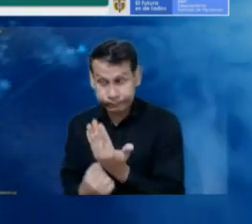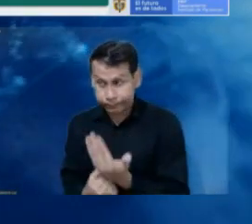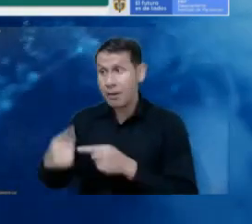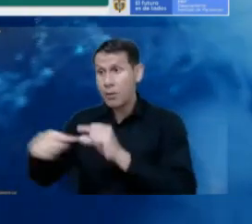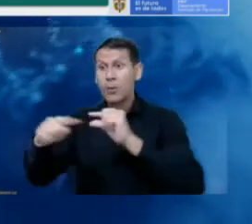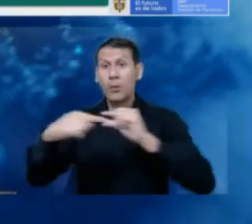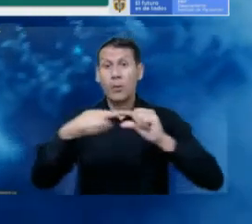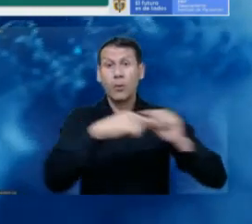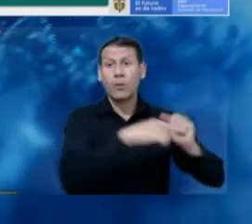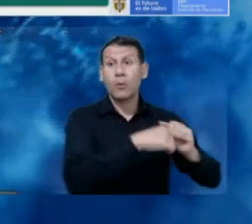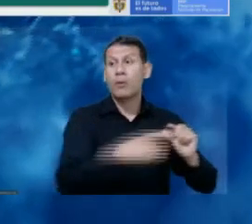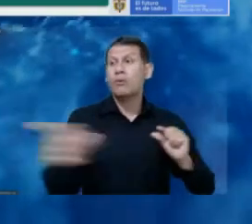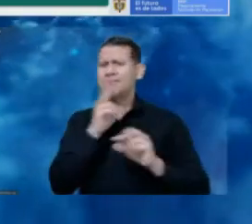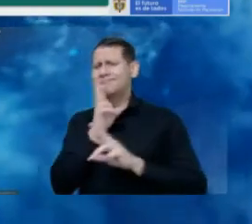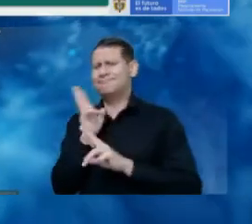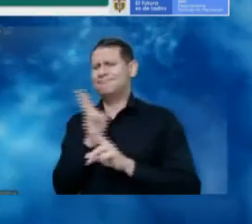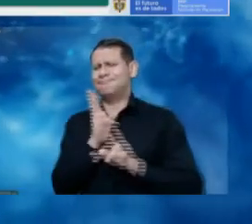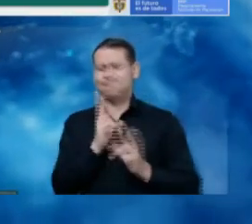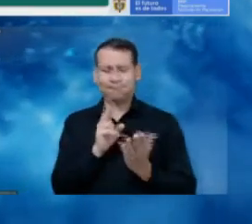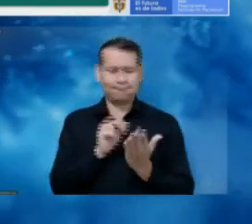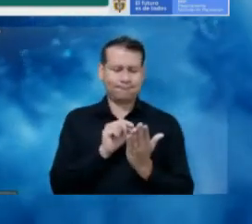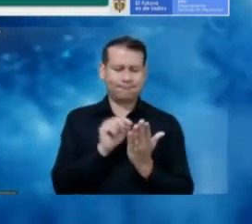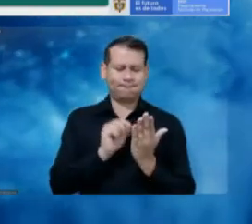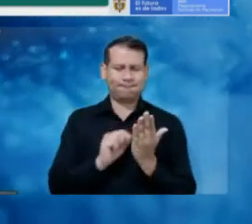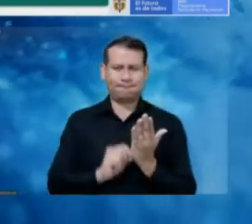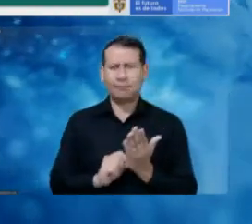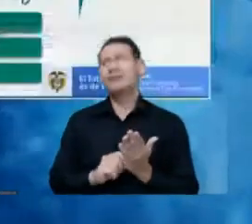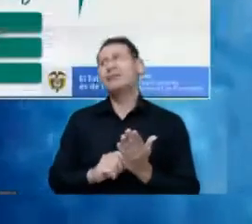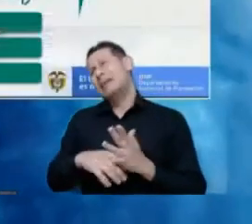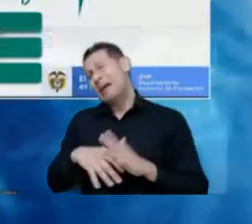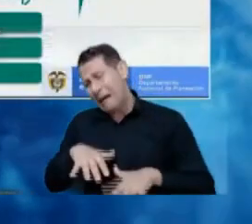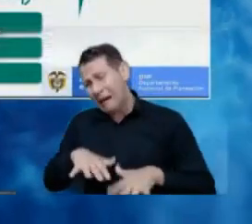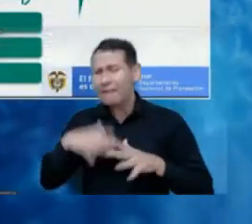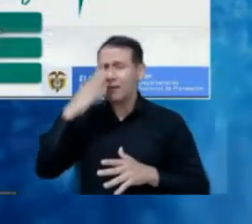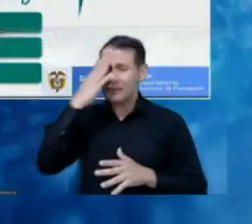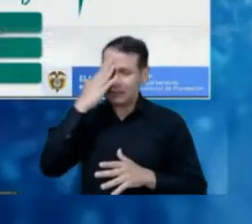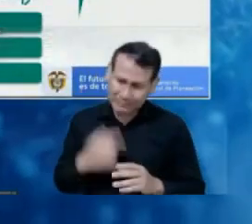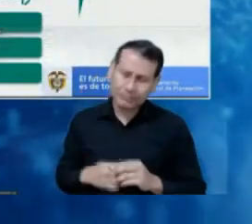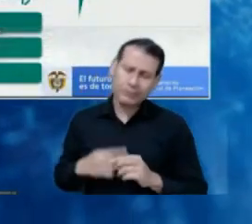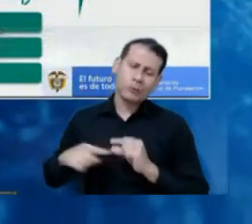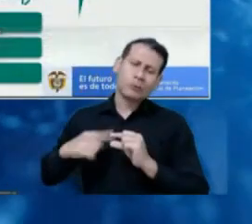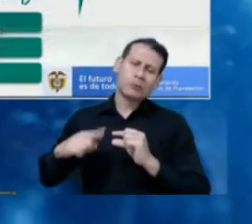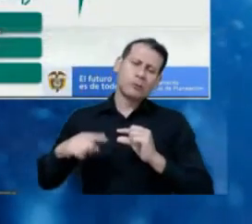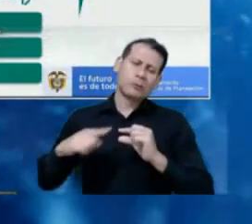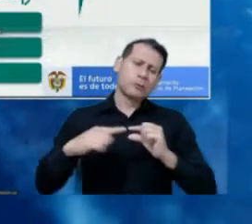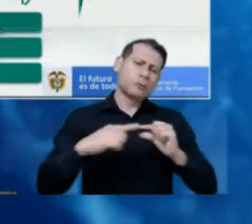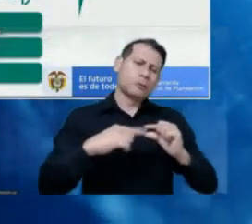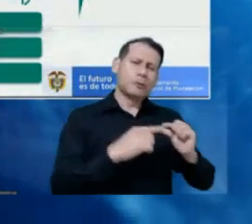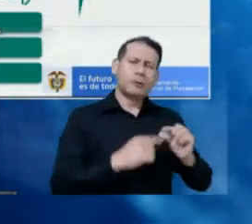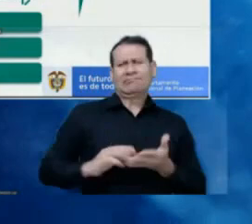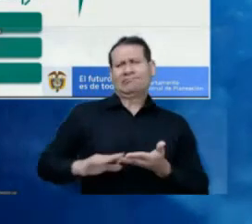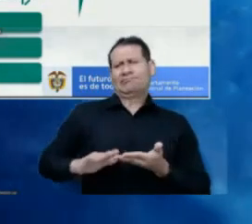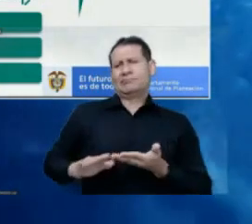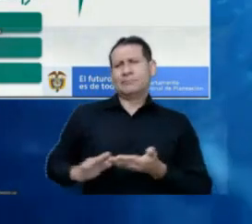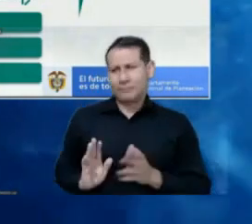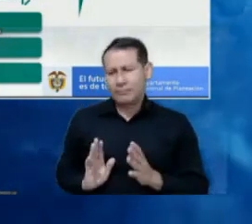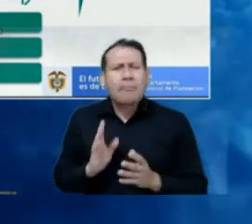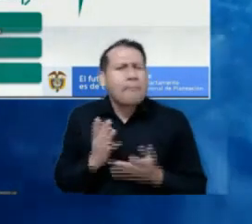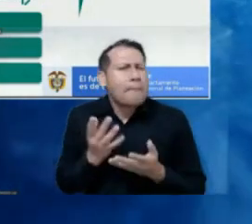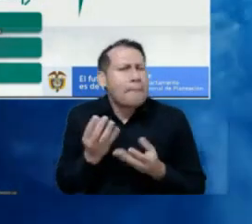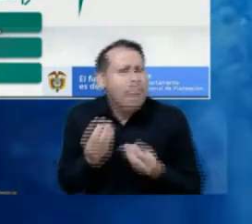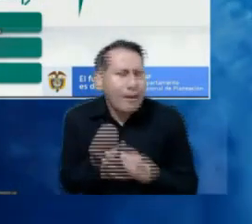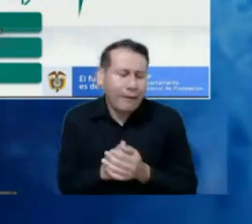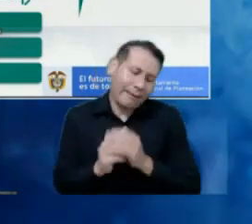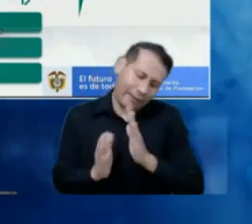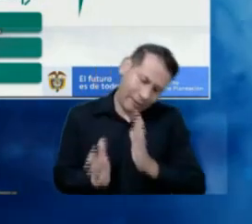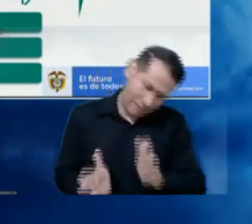surveys that we sent to some of you. Oftentimes, we send, put forward some requirement, but all this is